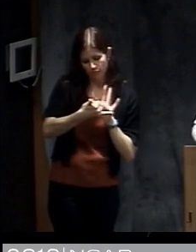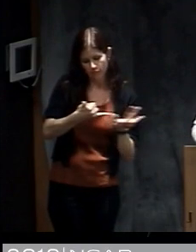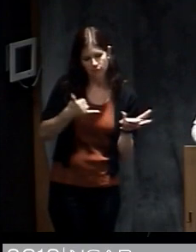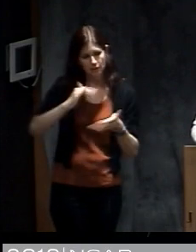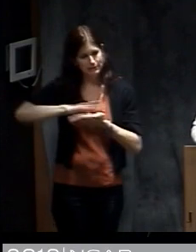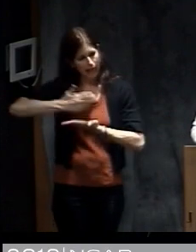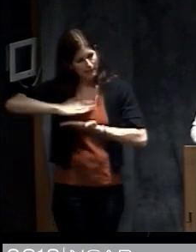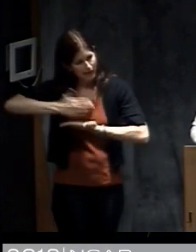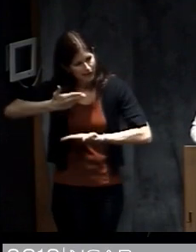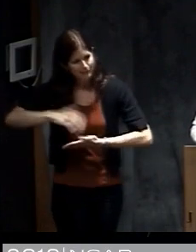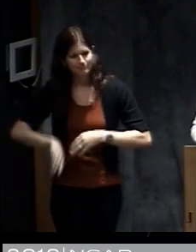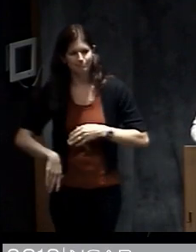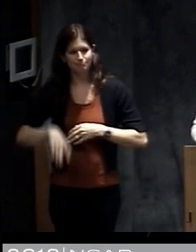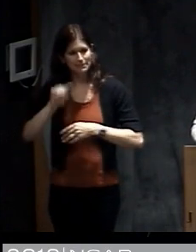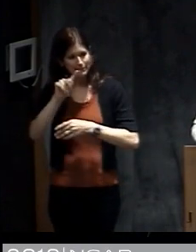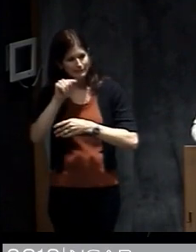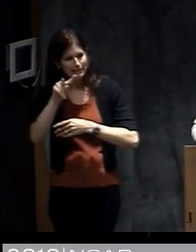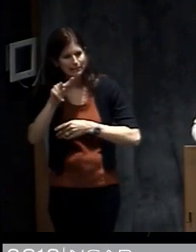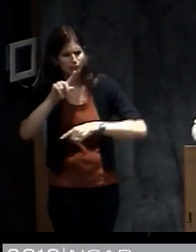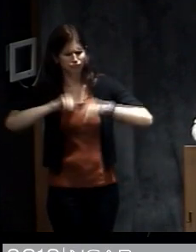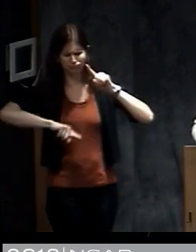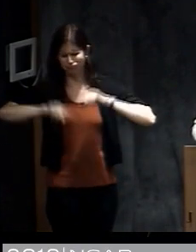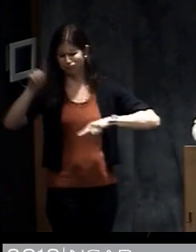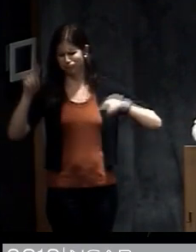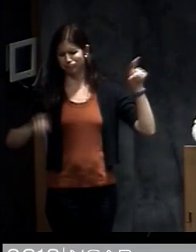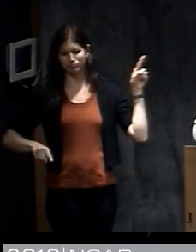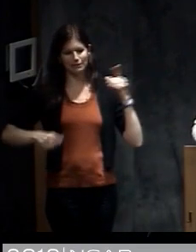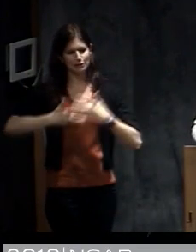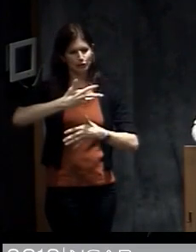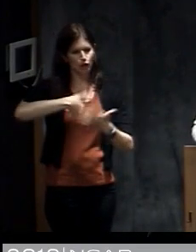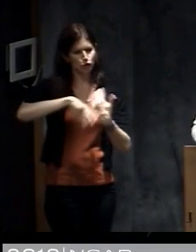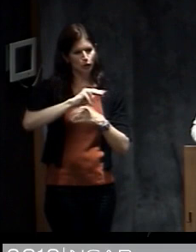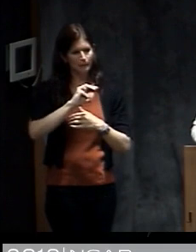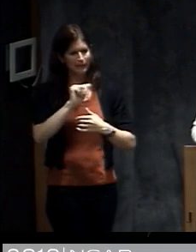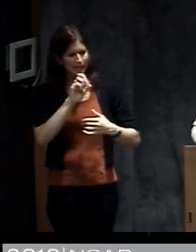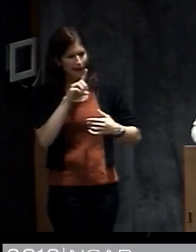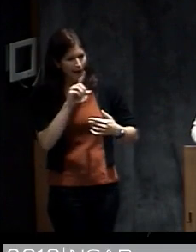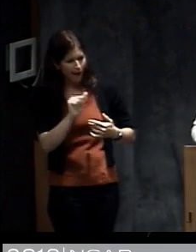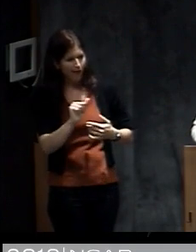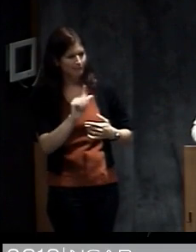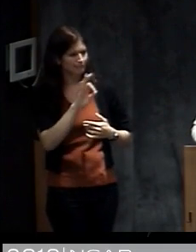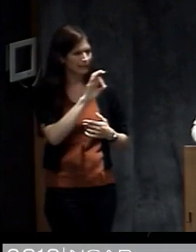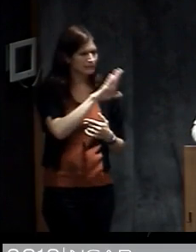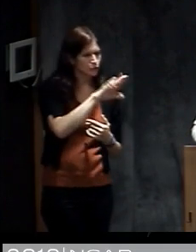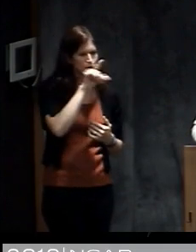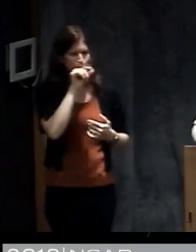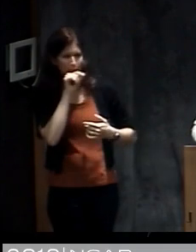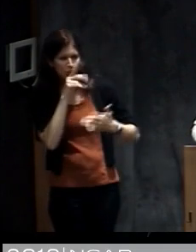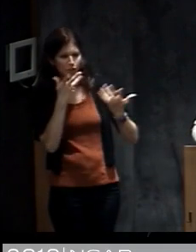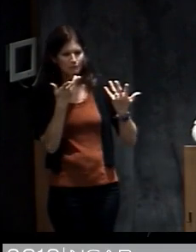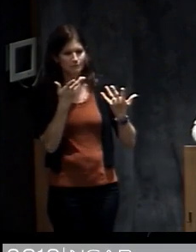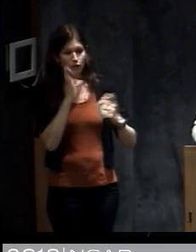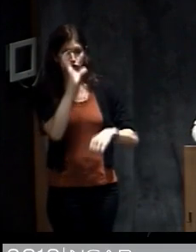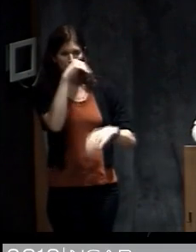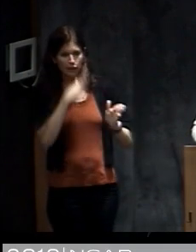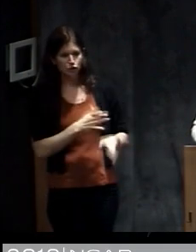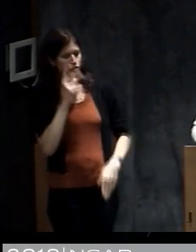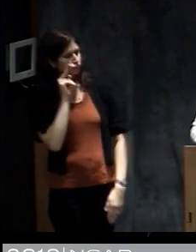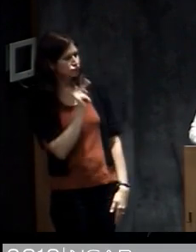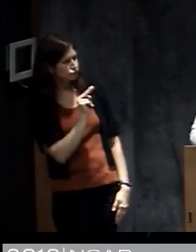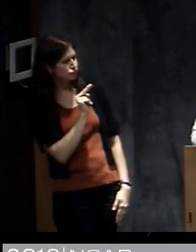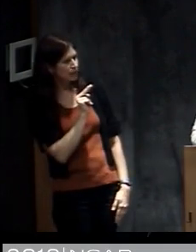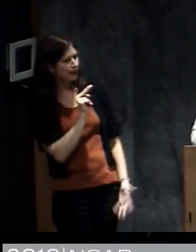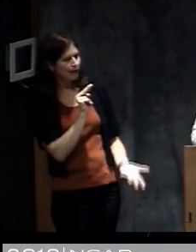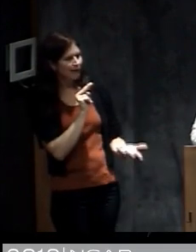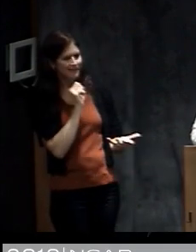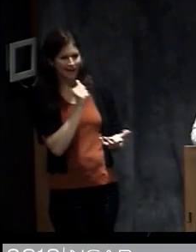well as on TV and get information through social media and through people that they know or don't know at all or just met from across the world. So